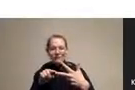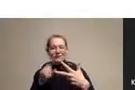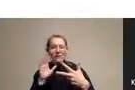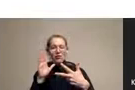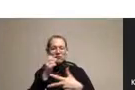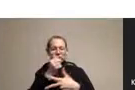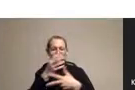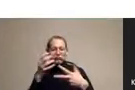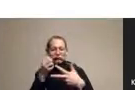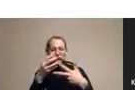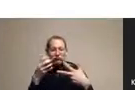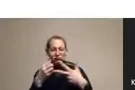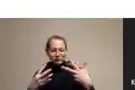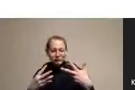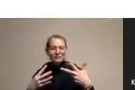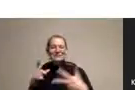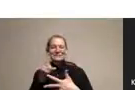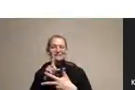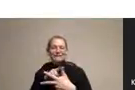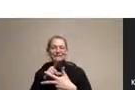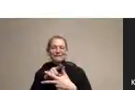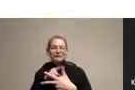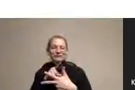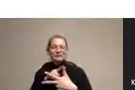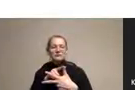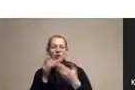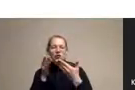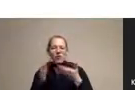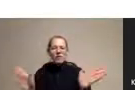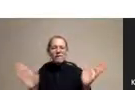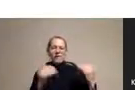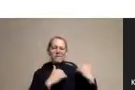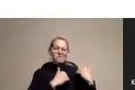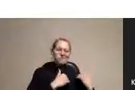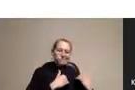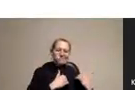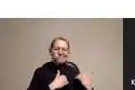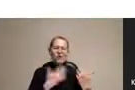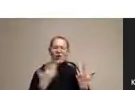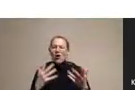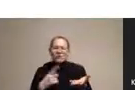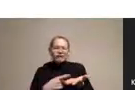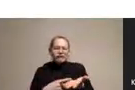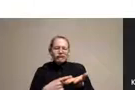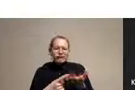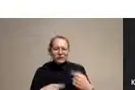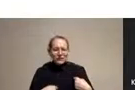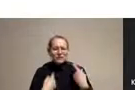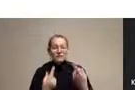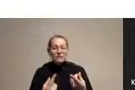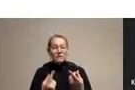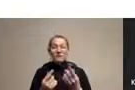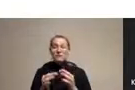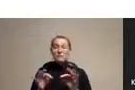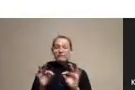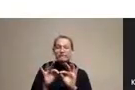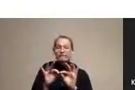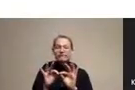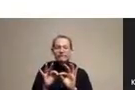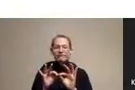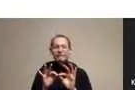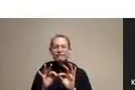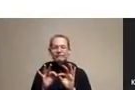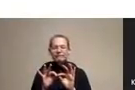social fracturing. So let me talk about each of those. Let's start with the overall burden. Now, the overall burden I've already been talking about. But think it's important to look at